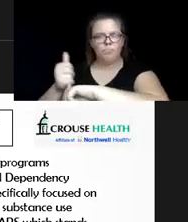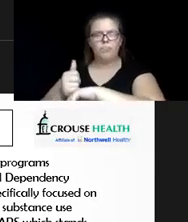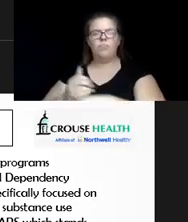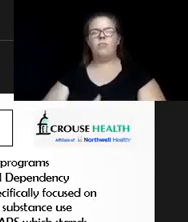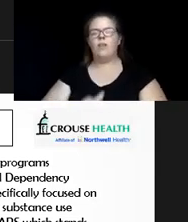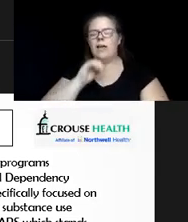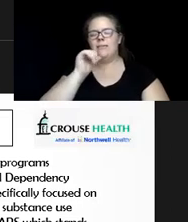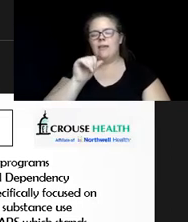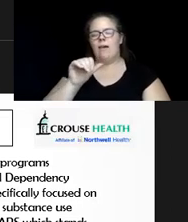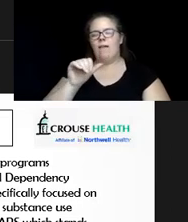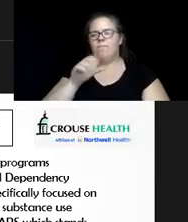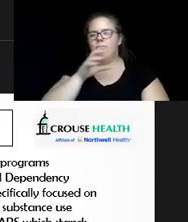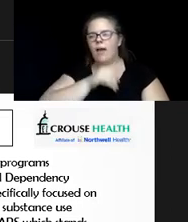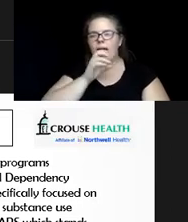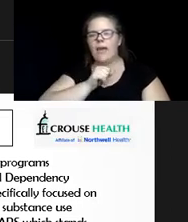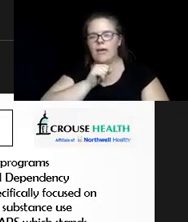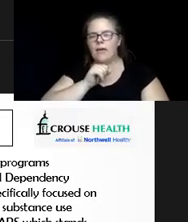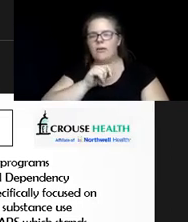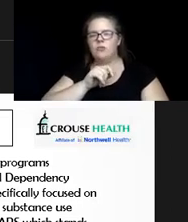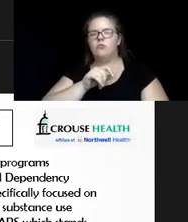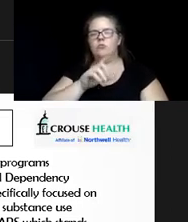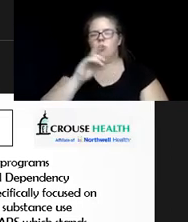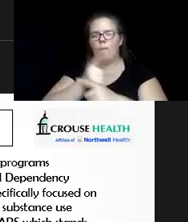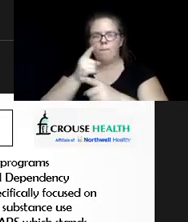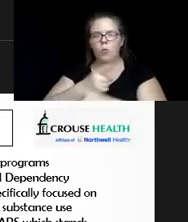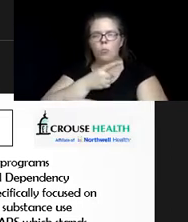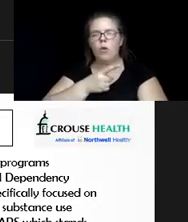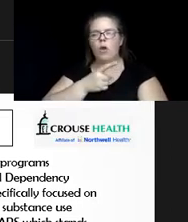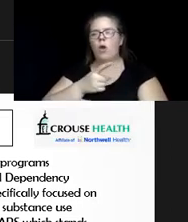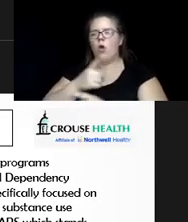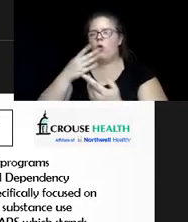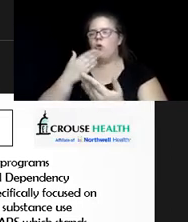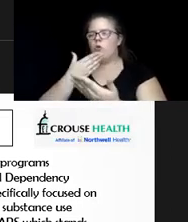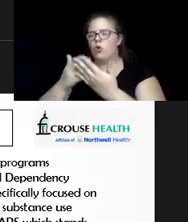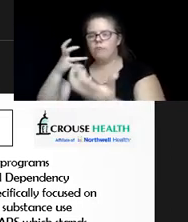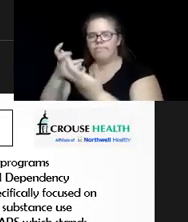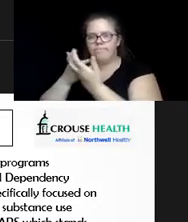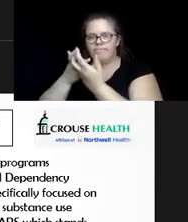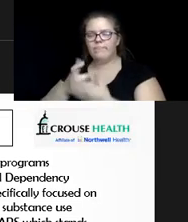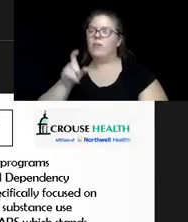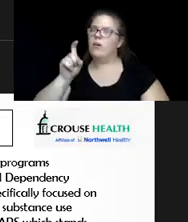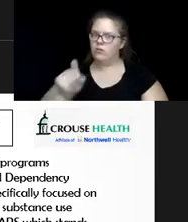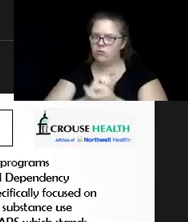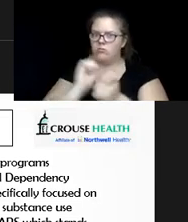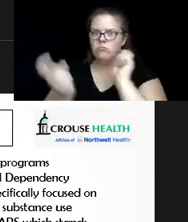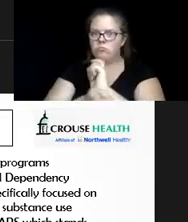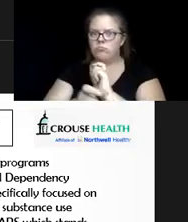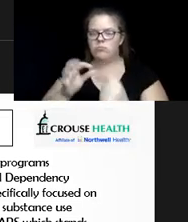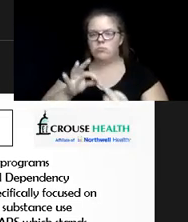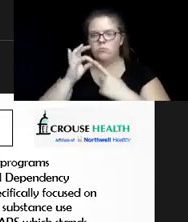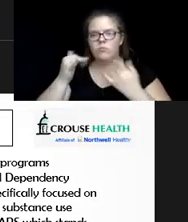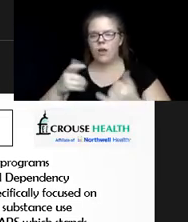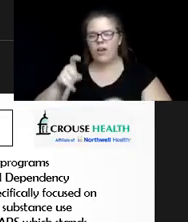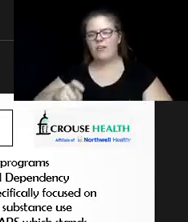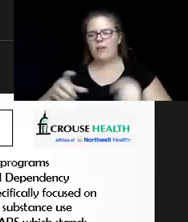appropriate or age-specific activities for them. And that needs to change, especially now. We need to make more